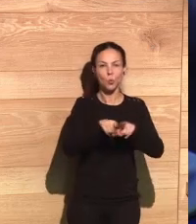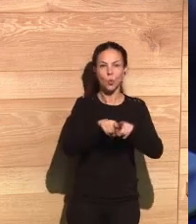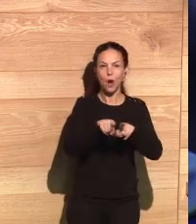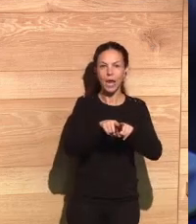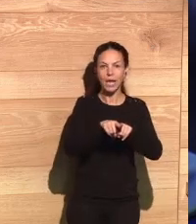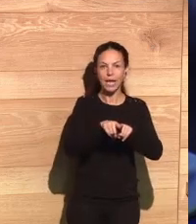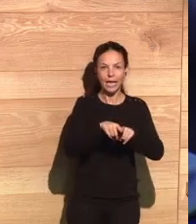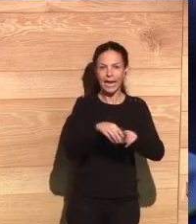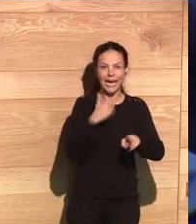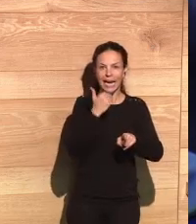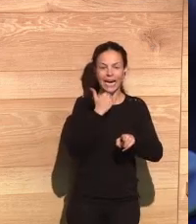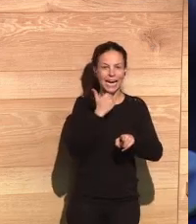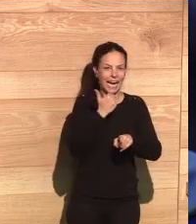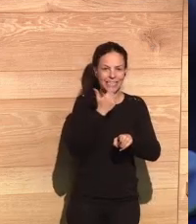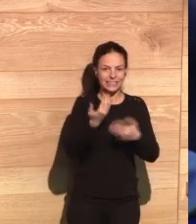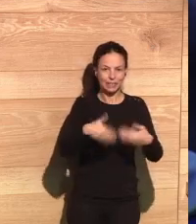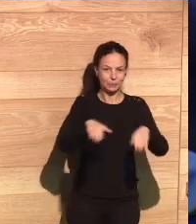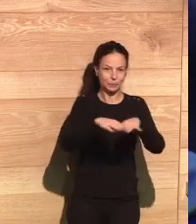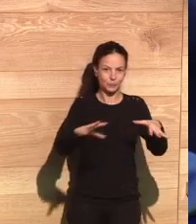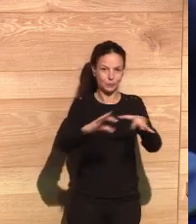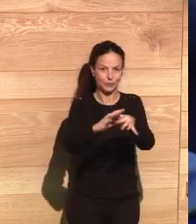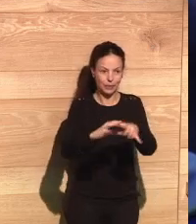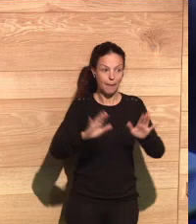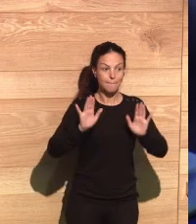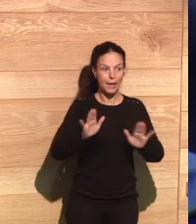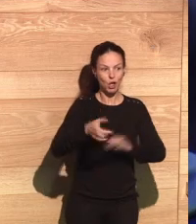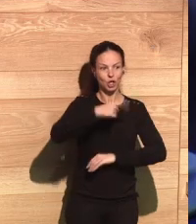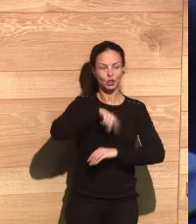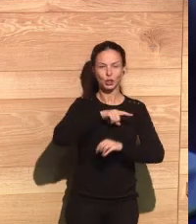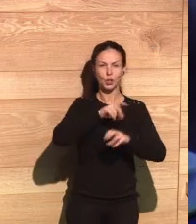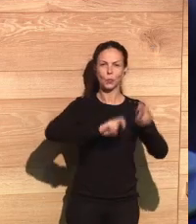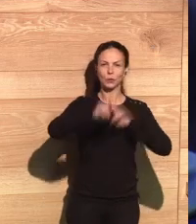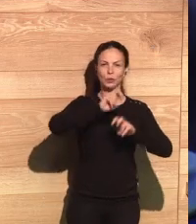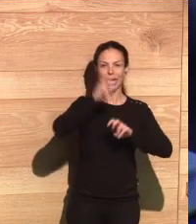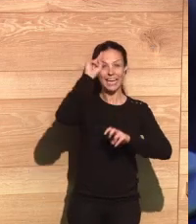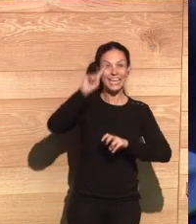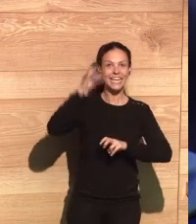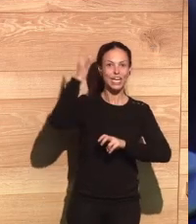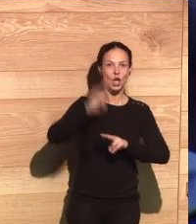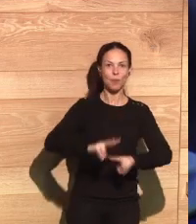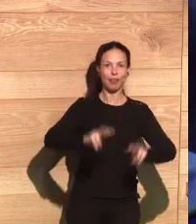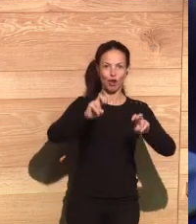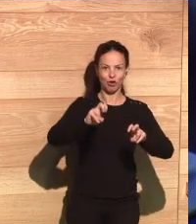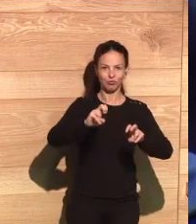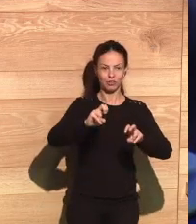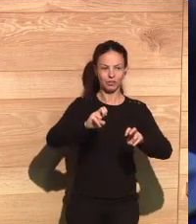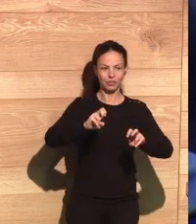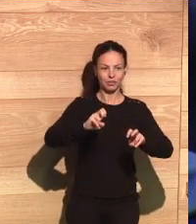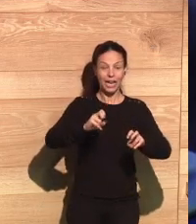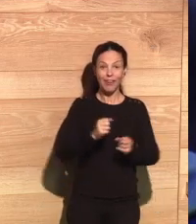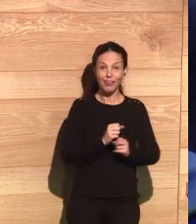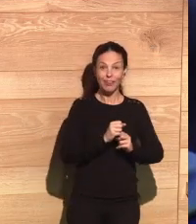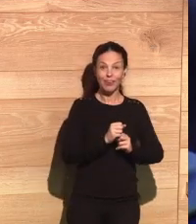positive because they do not clash against each other. But what we need to find is the